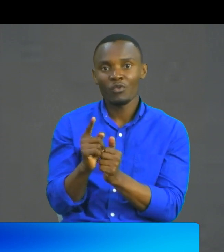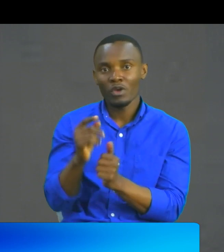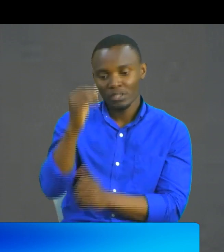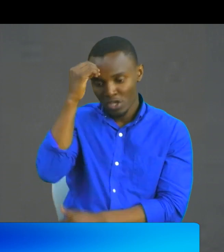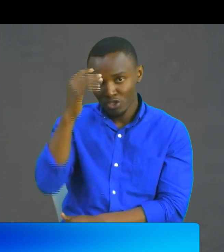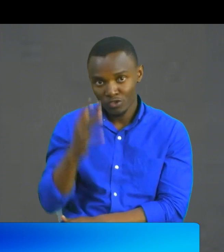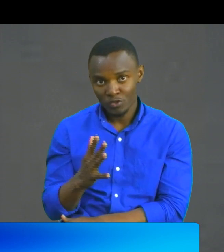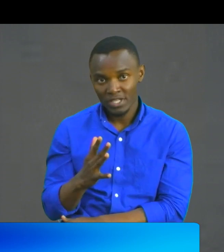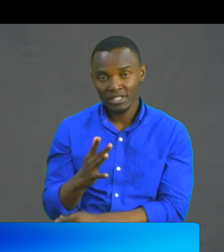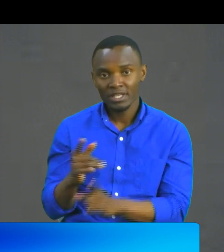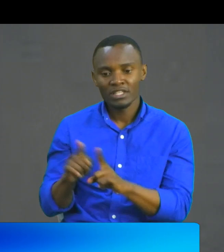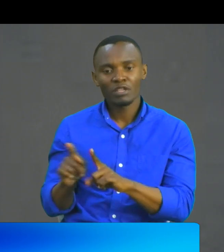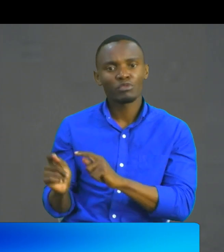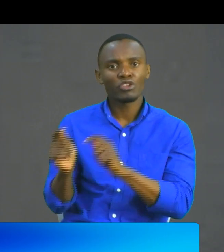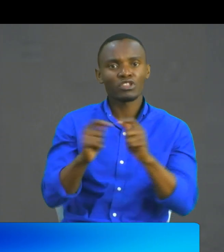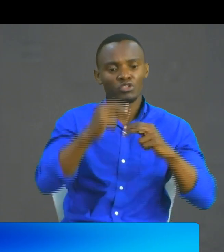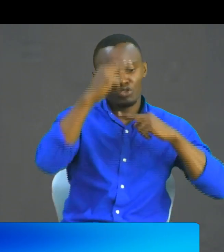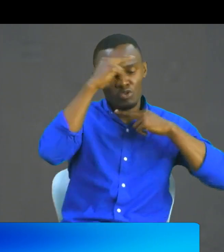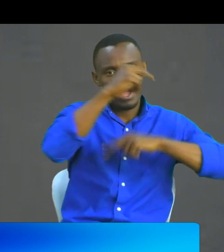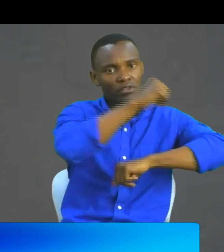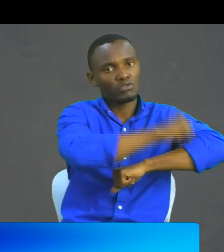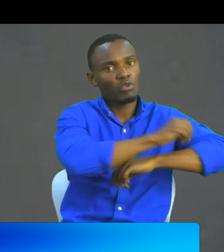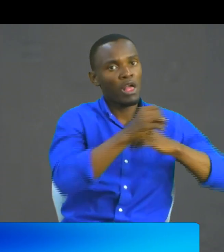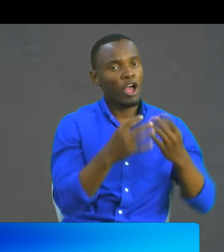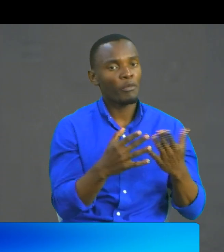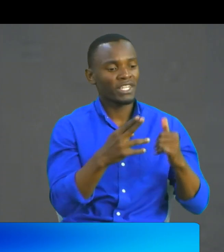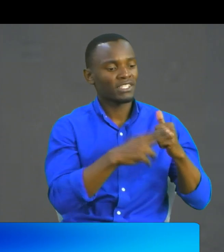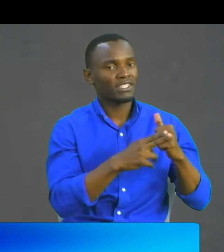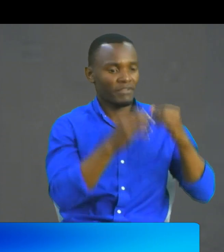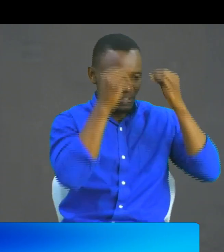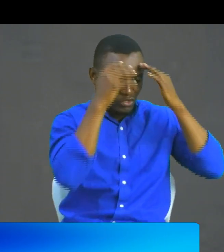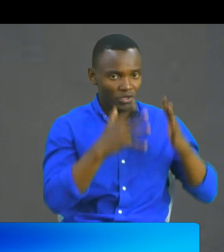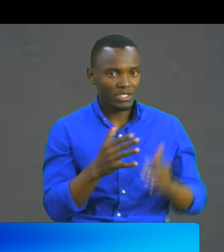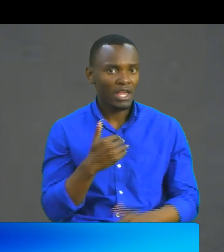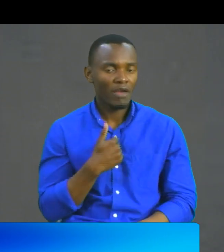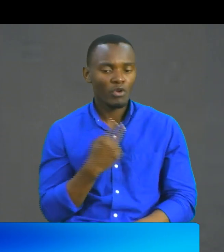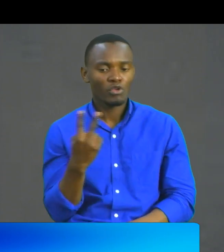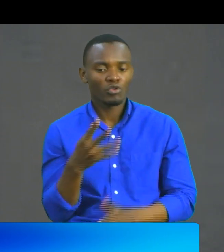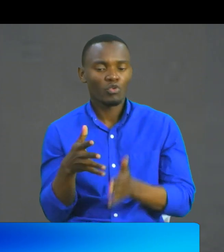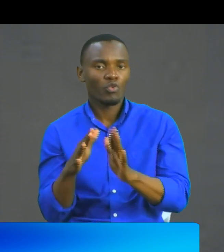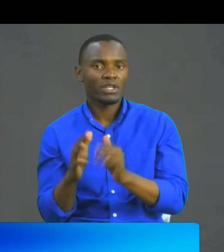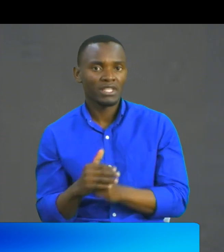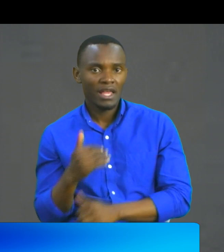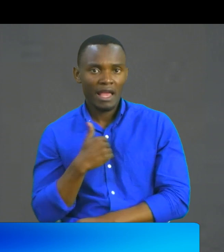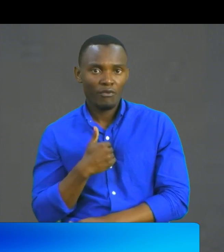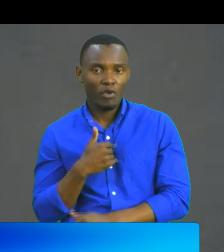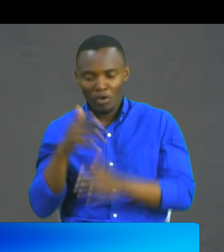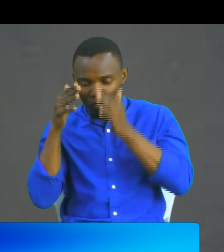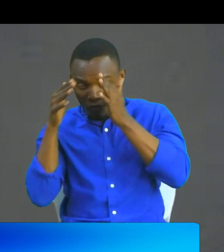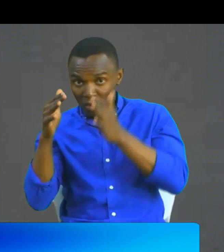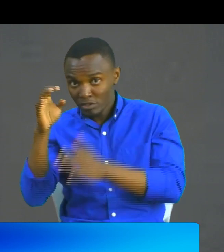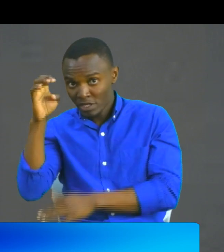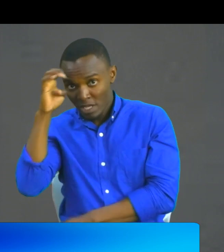transition to high school are 7 students. We have two pathways, we have the purely academic stream,